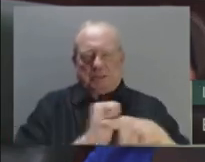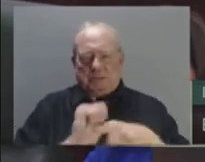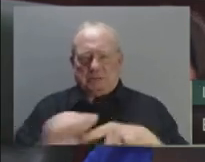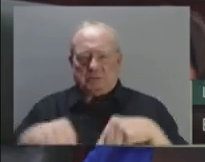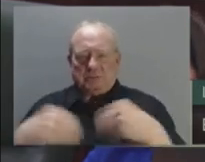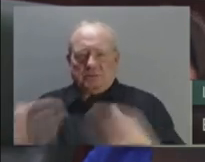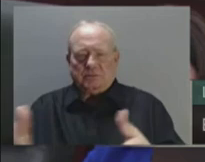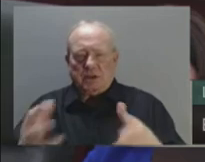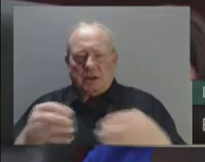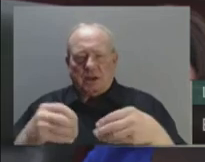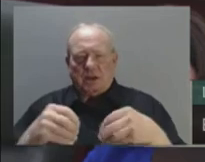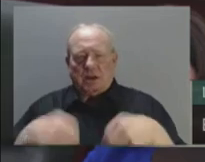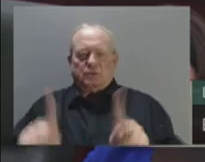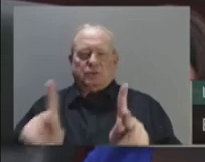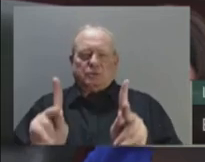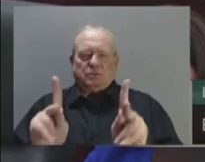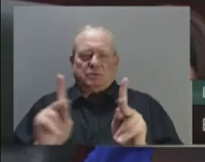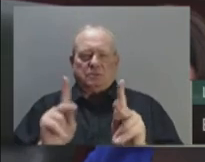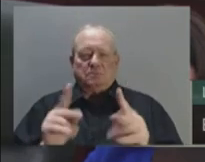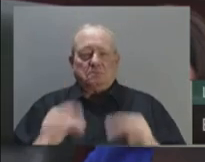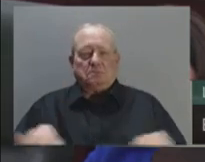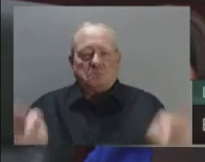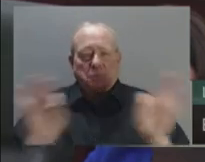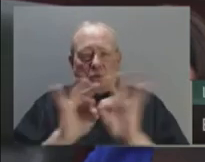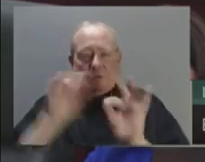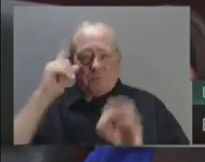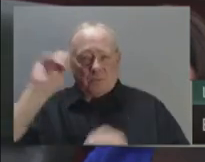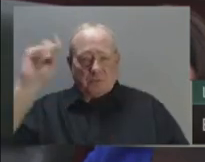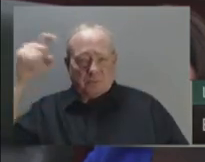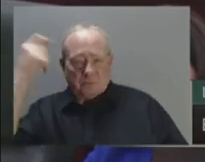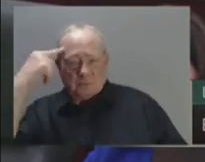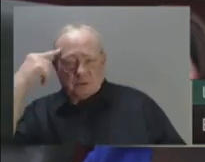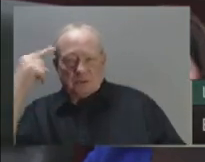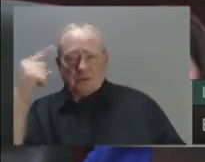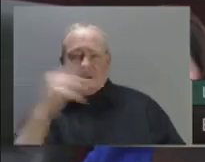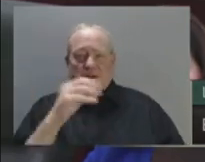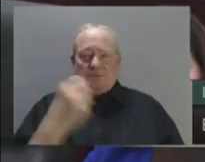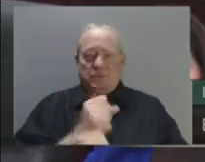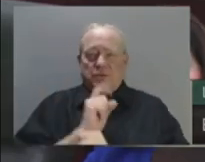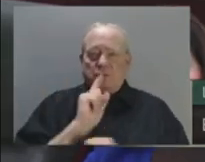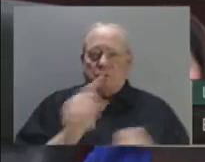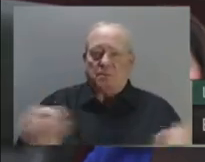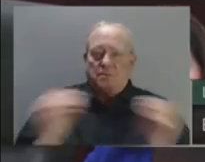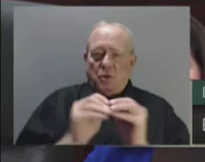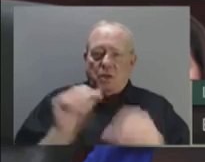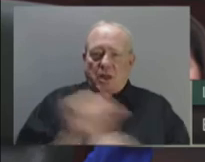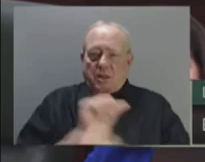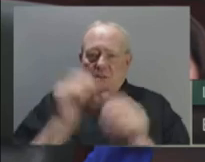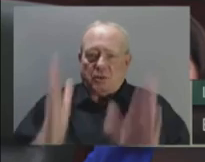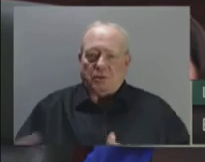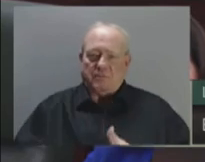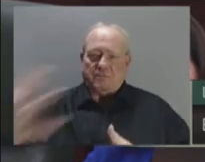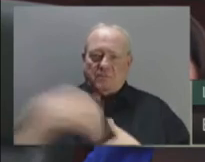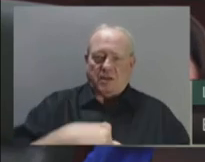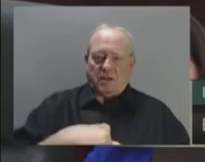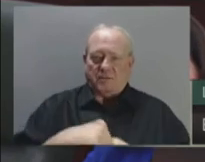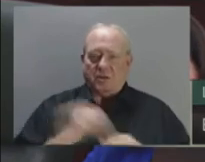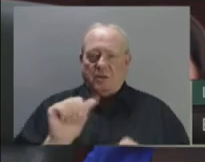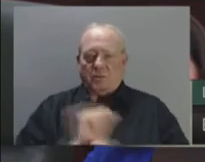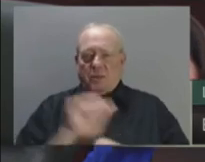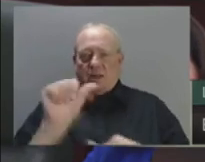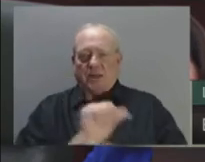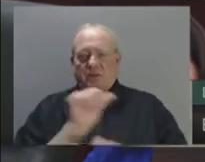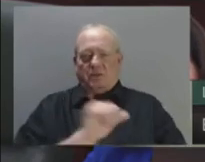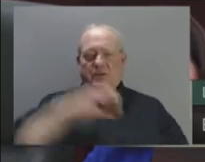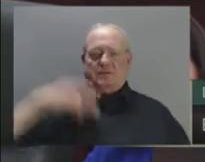ensure more Albertans are invited into the Alberta Advantage. In addition to the 10,000 post-secondary seats